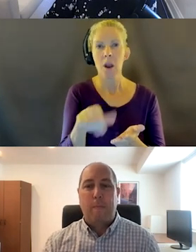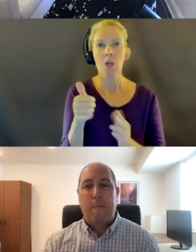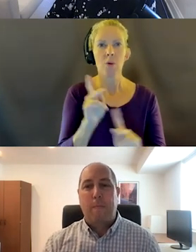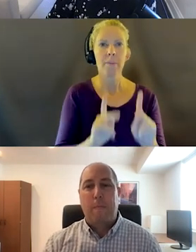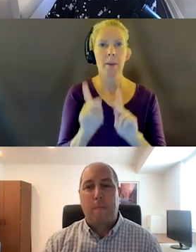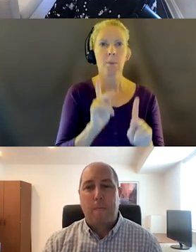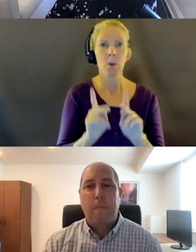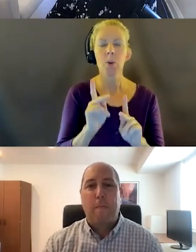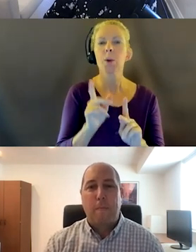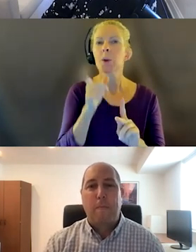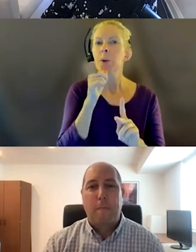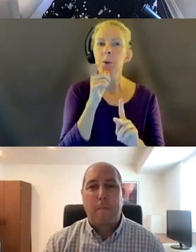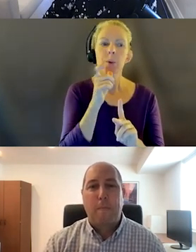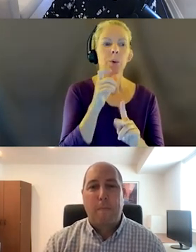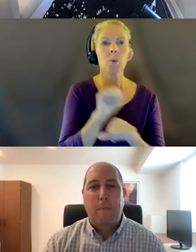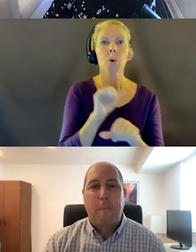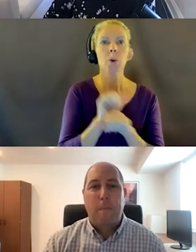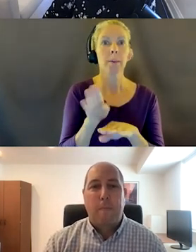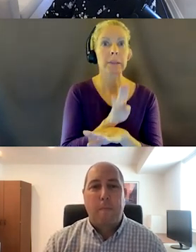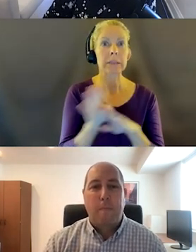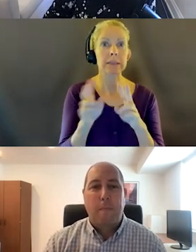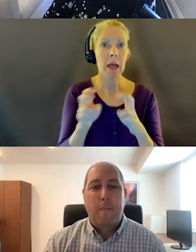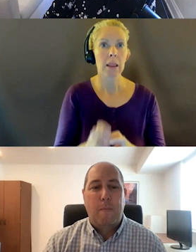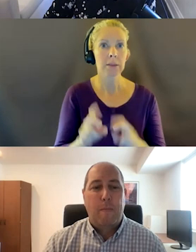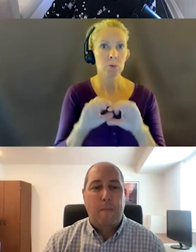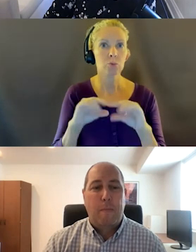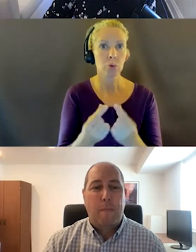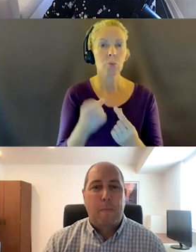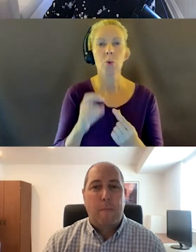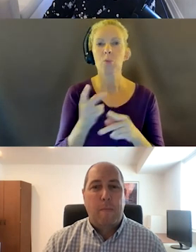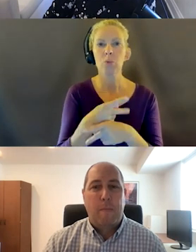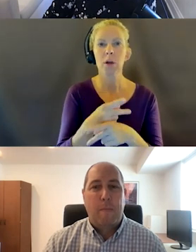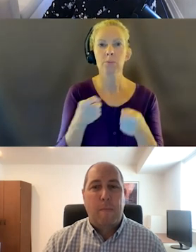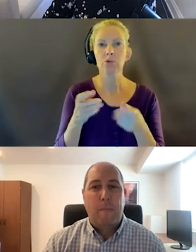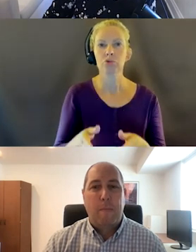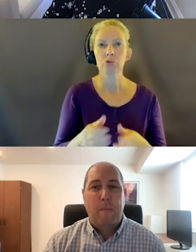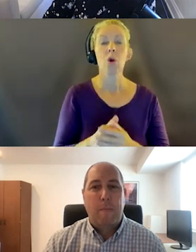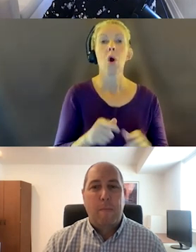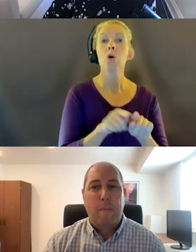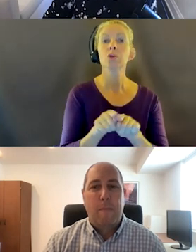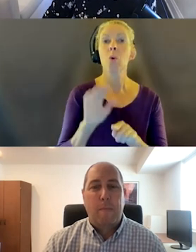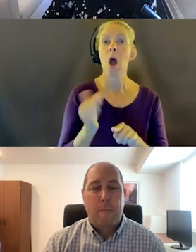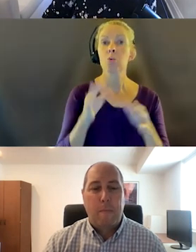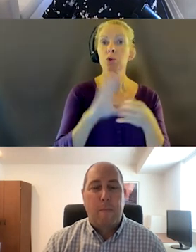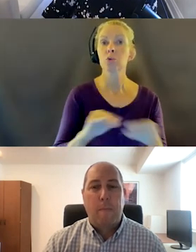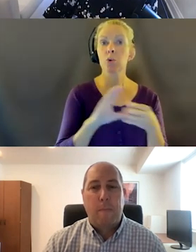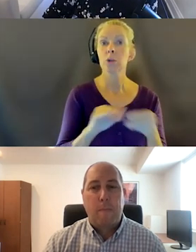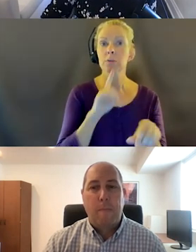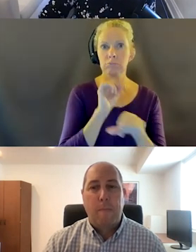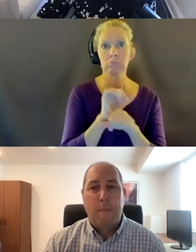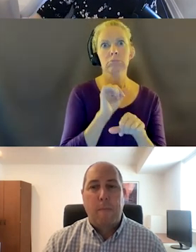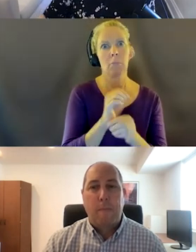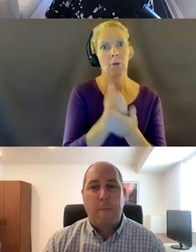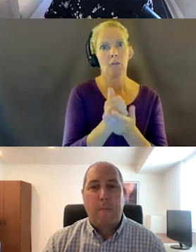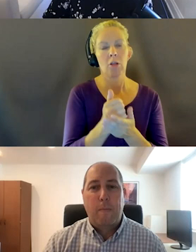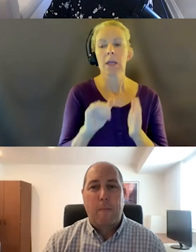your business analyst or your product manager. And then, I'll be honest to you, like our stories are really helpful. It should